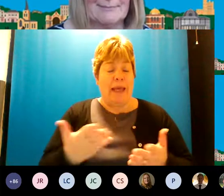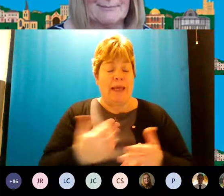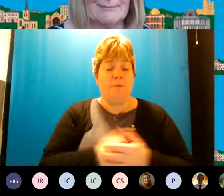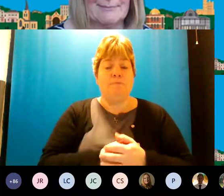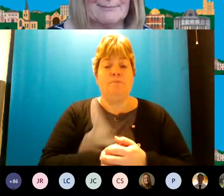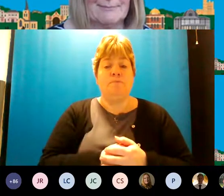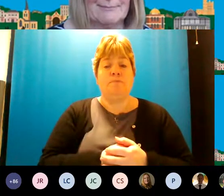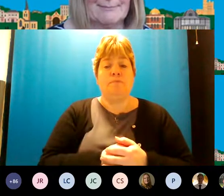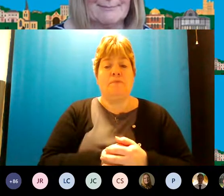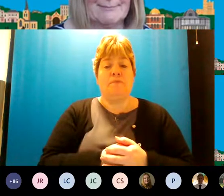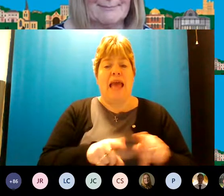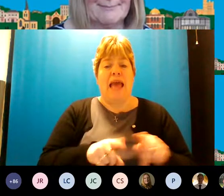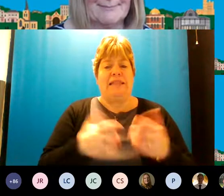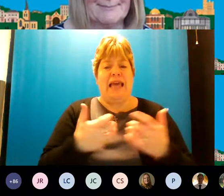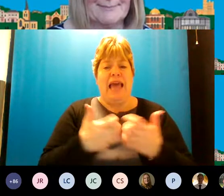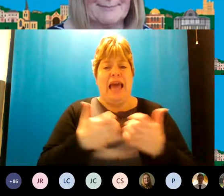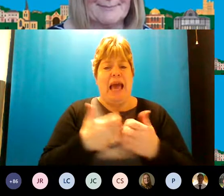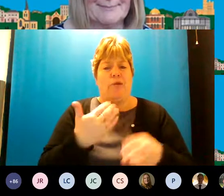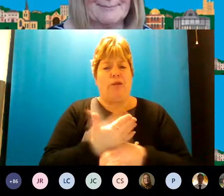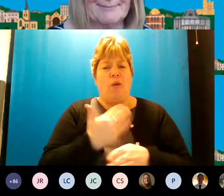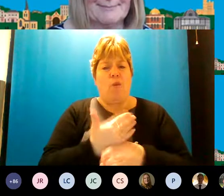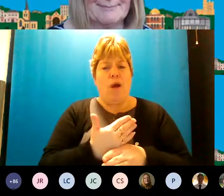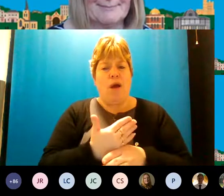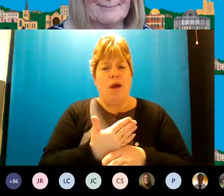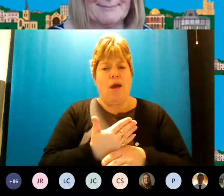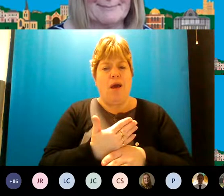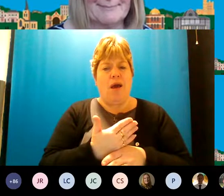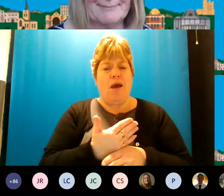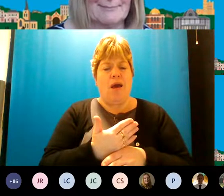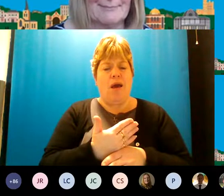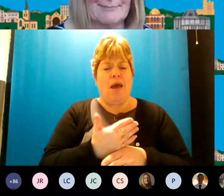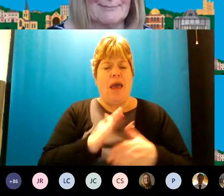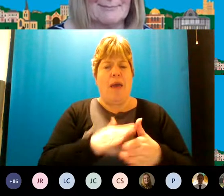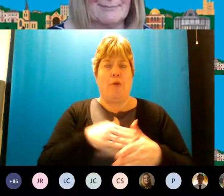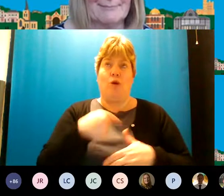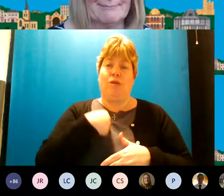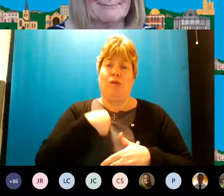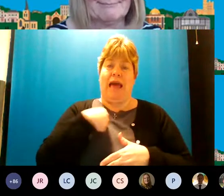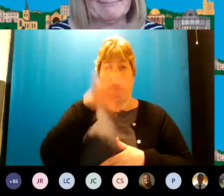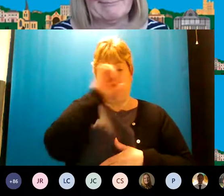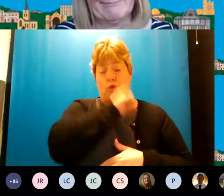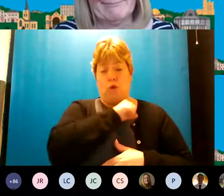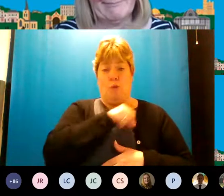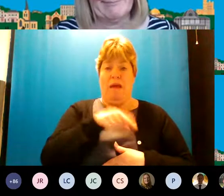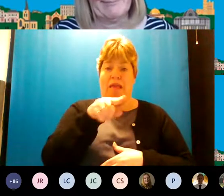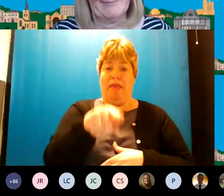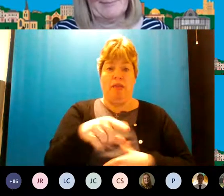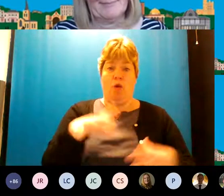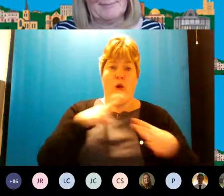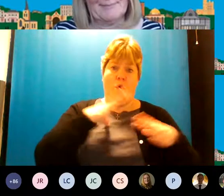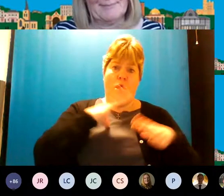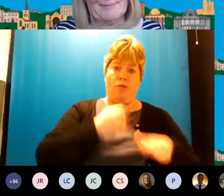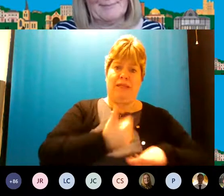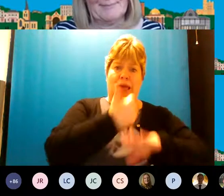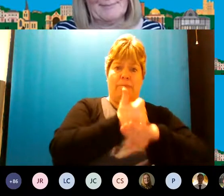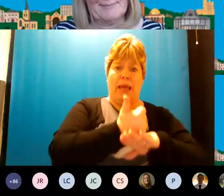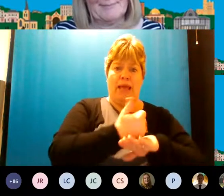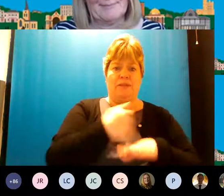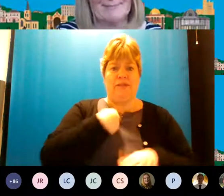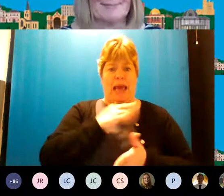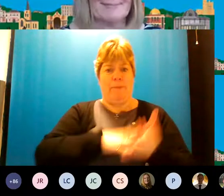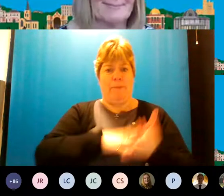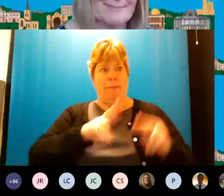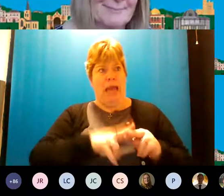and how does it work because i i would assume something like this would already be in place as a parent stroke